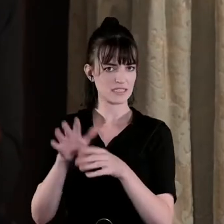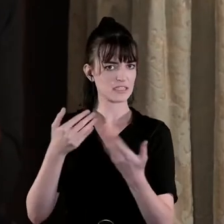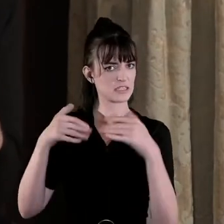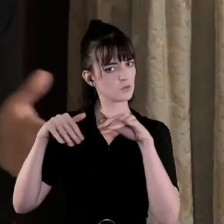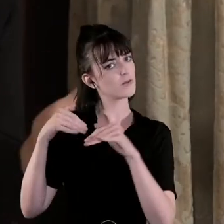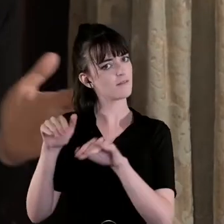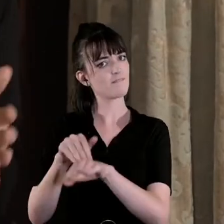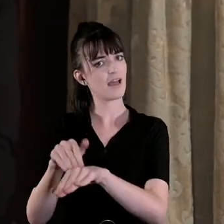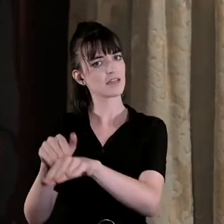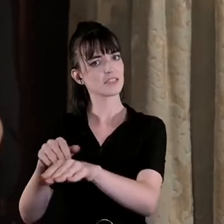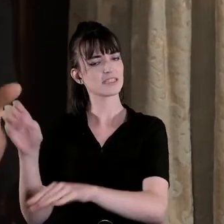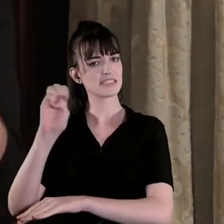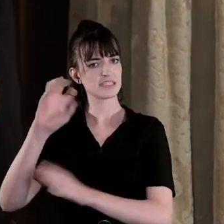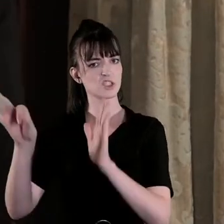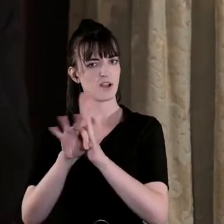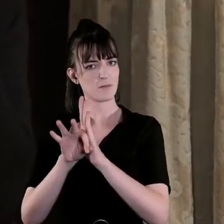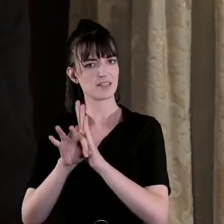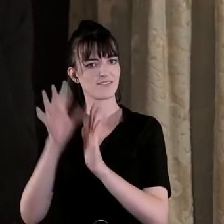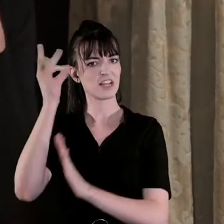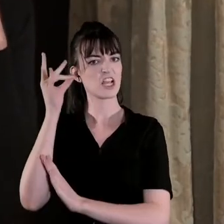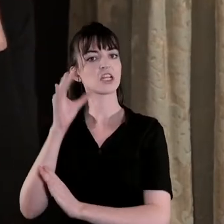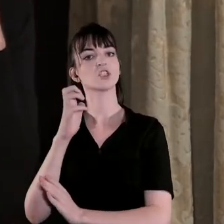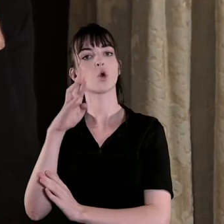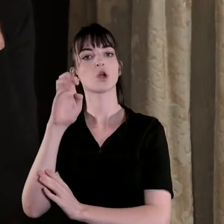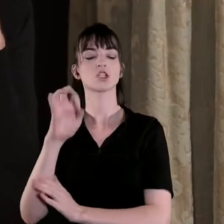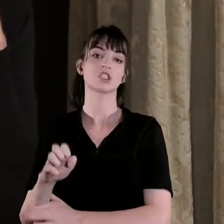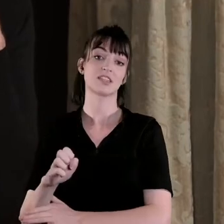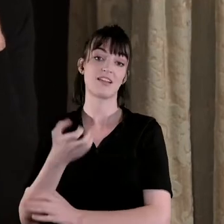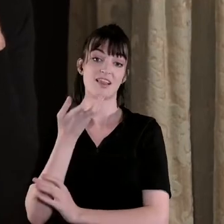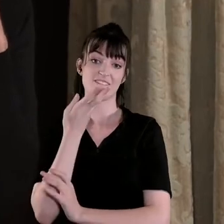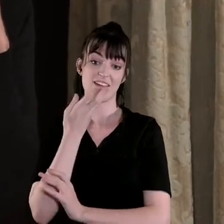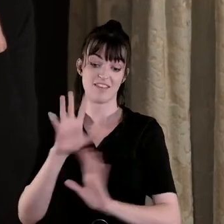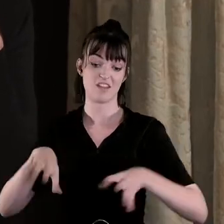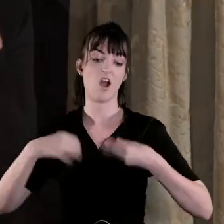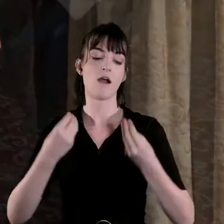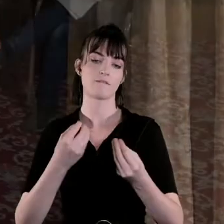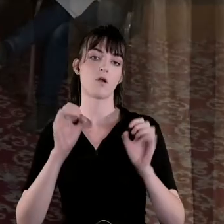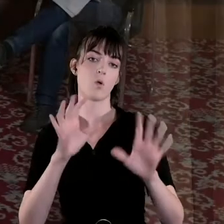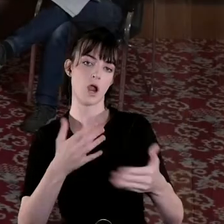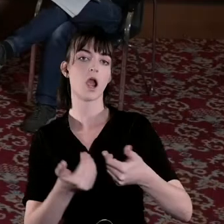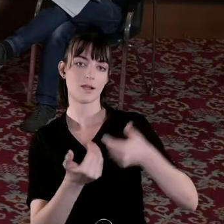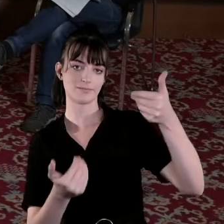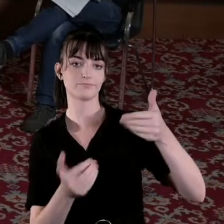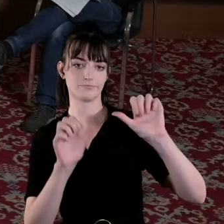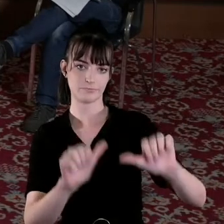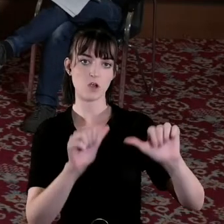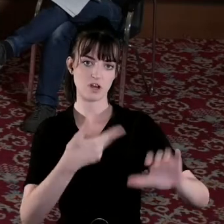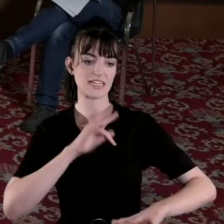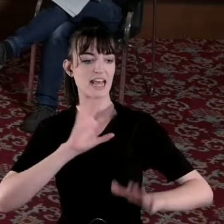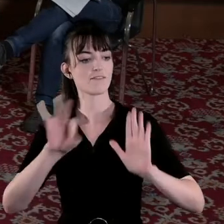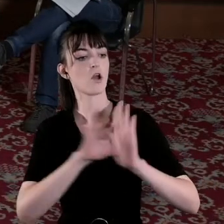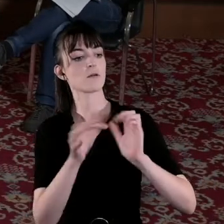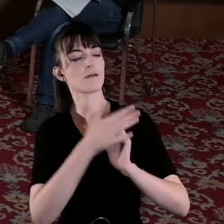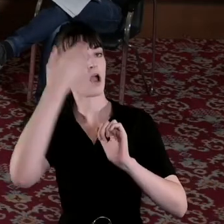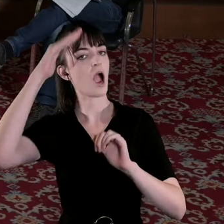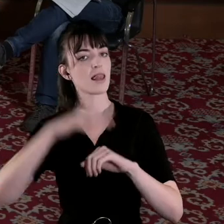George V to essentially offer a generous measure of self-government to